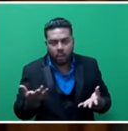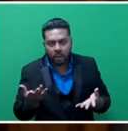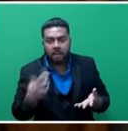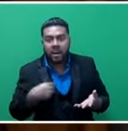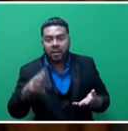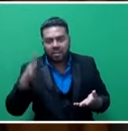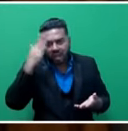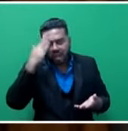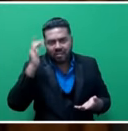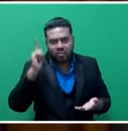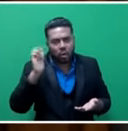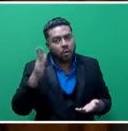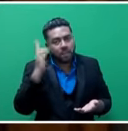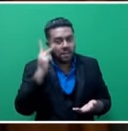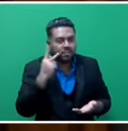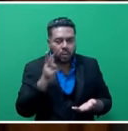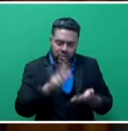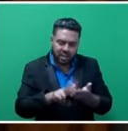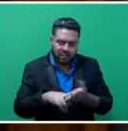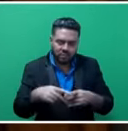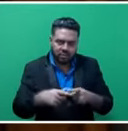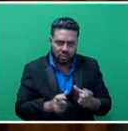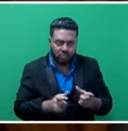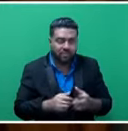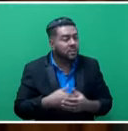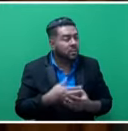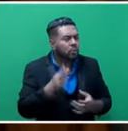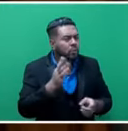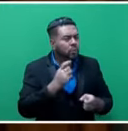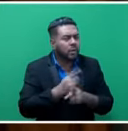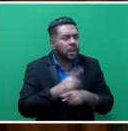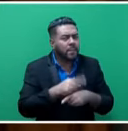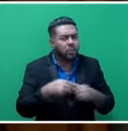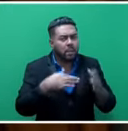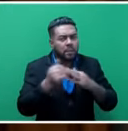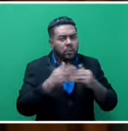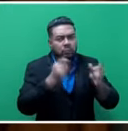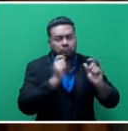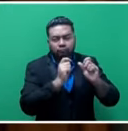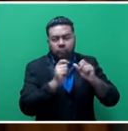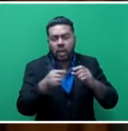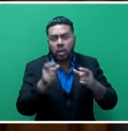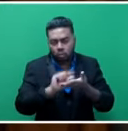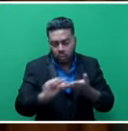in terms of building grants, I would like to inform the House that out of the